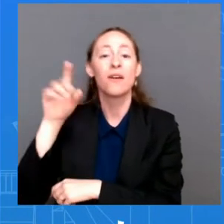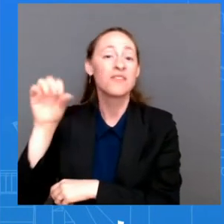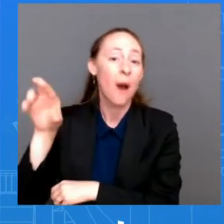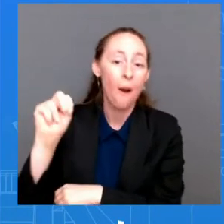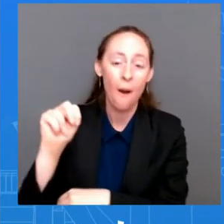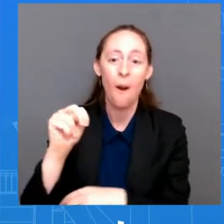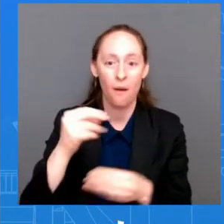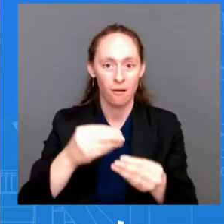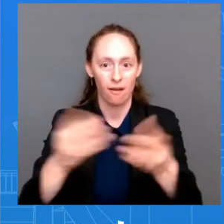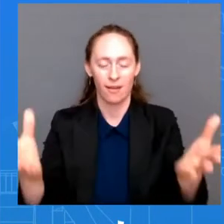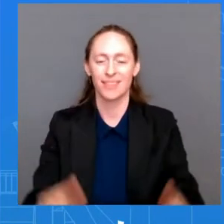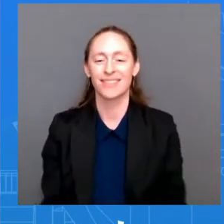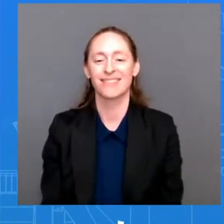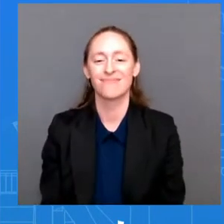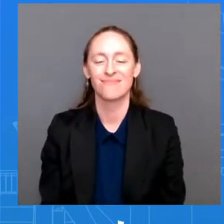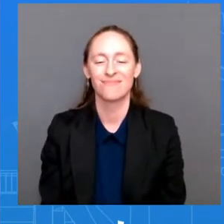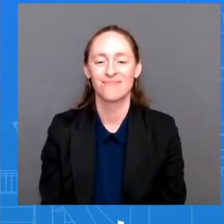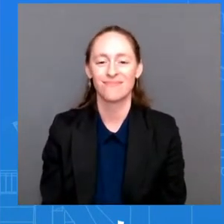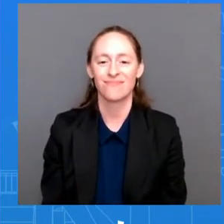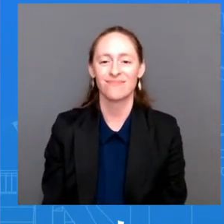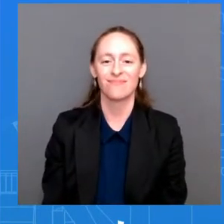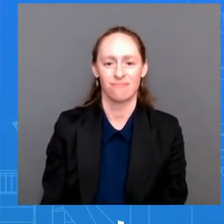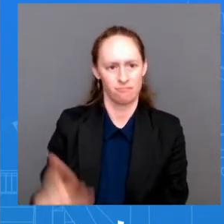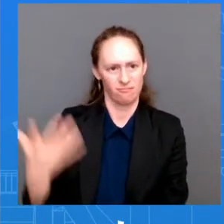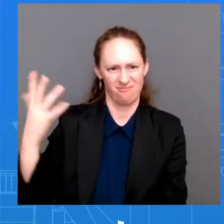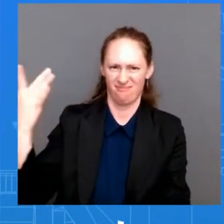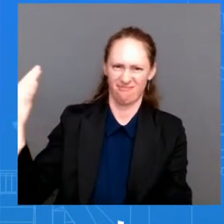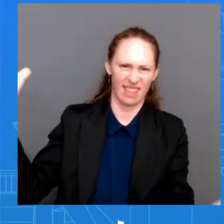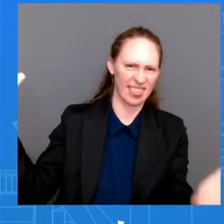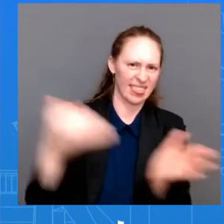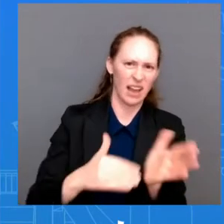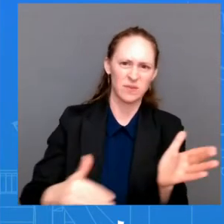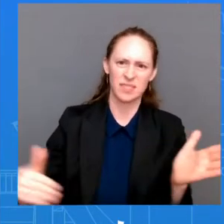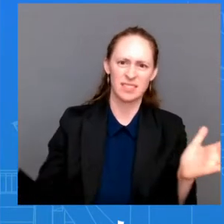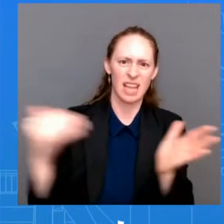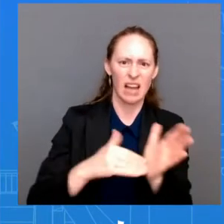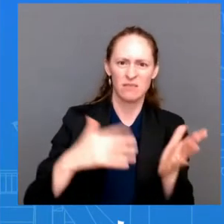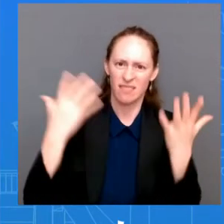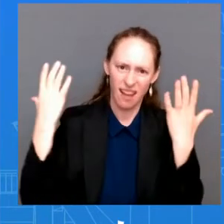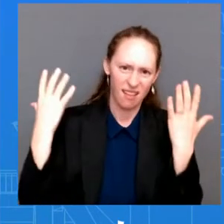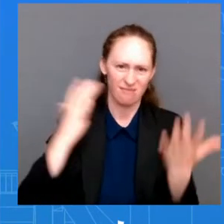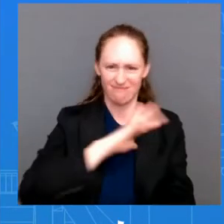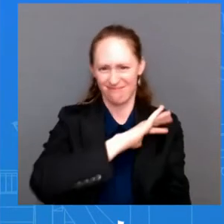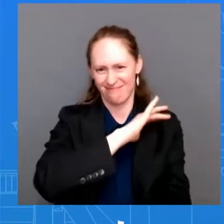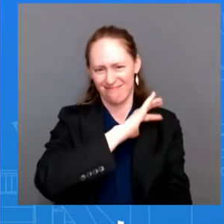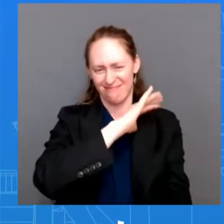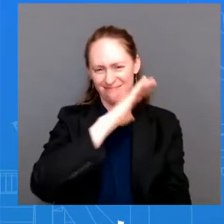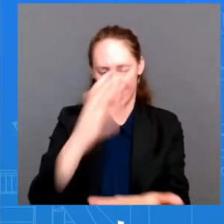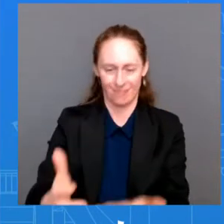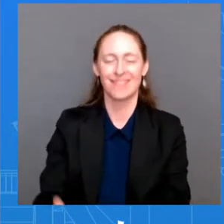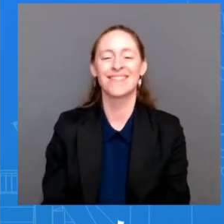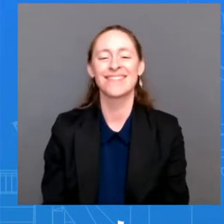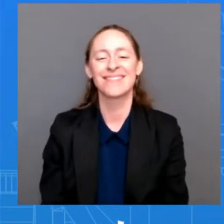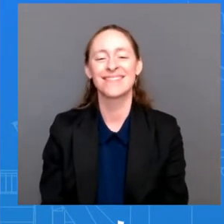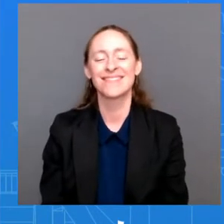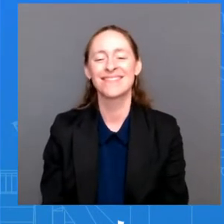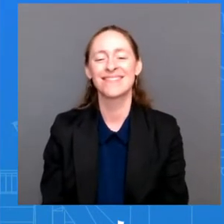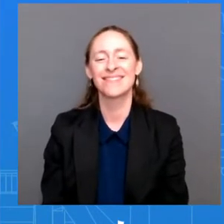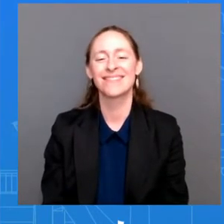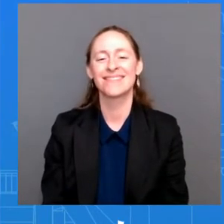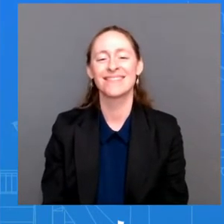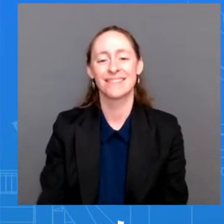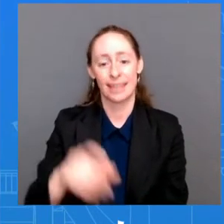Russia has, of course, weaponized food and has effectively blockaded Ukraine's ports since the beginning of this crisis.